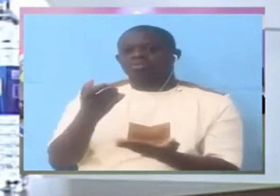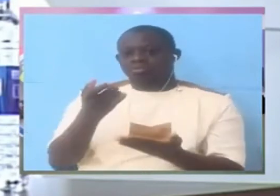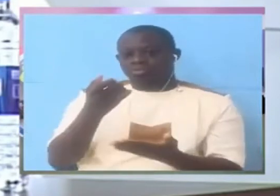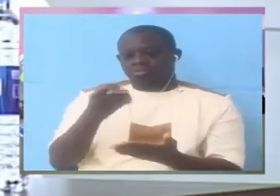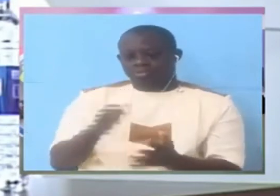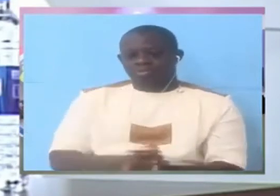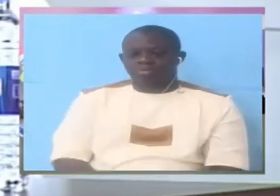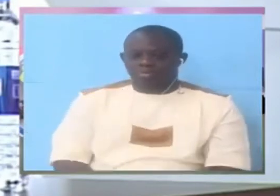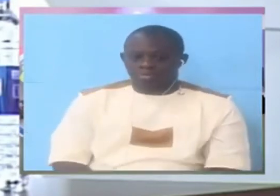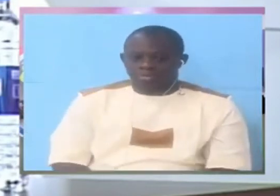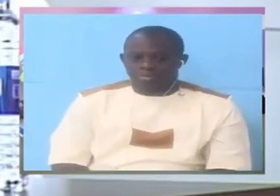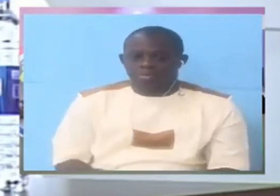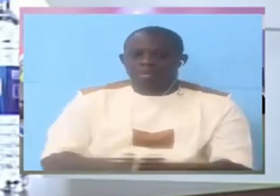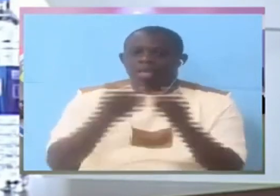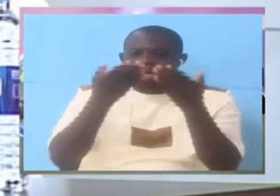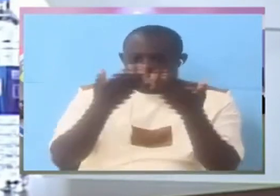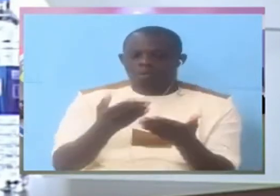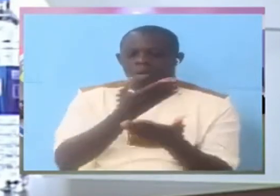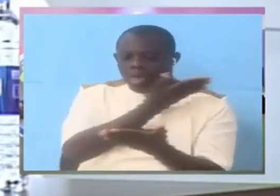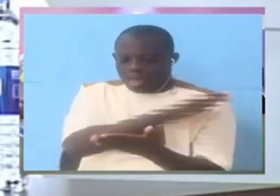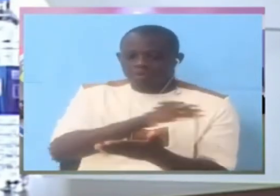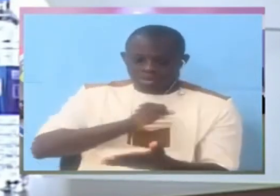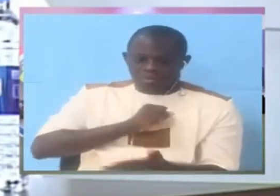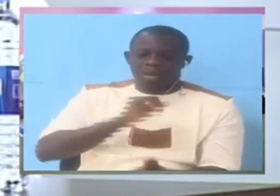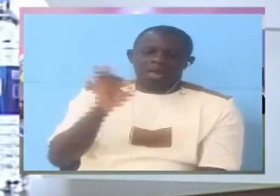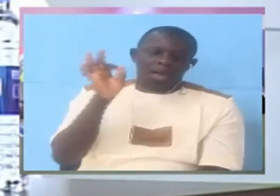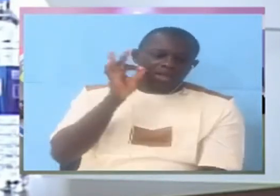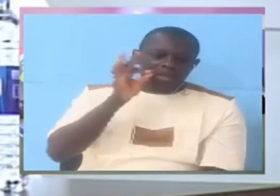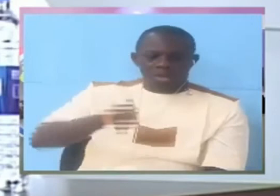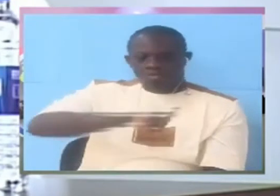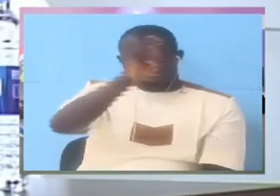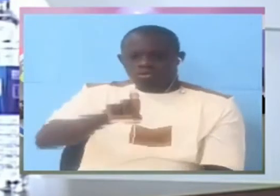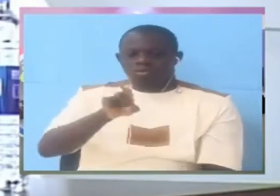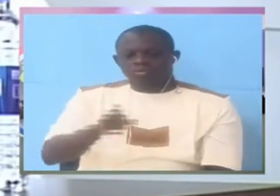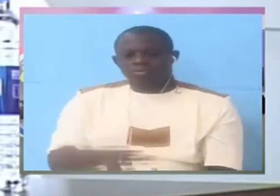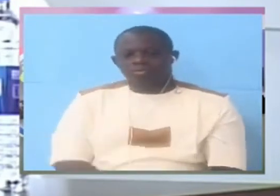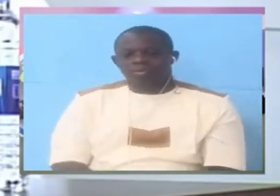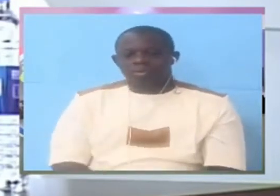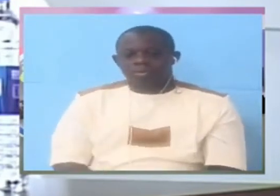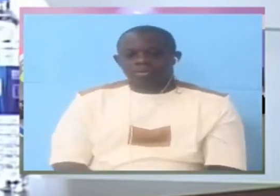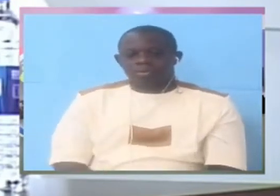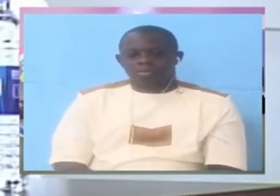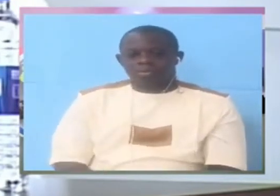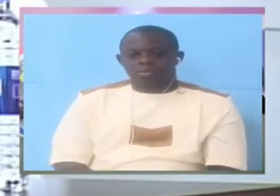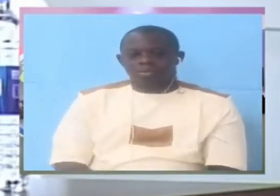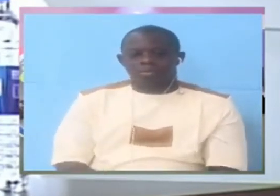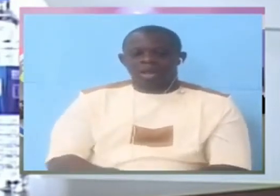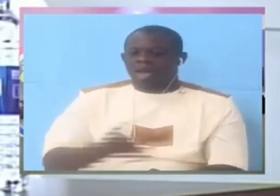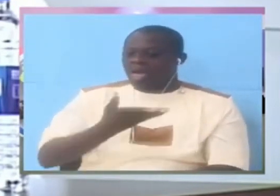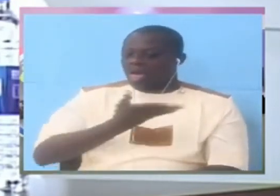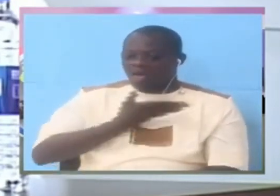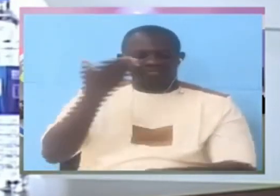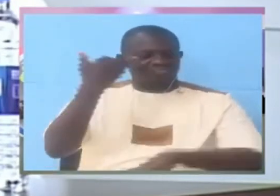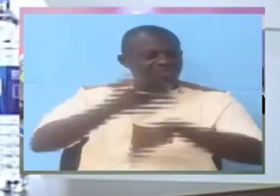And you can allow him now to just respond on that point. Yes. Yeah, please. Go ahead. I never, there is never a time